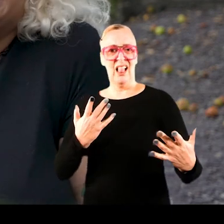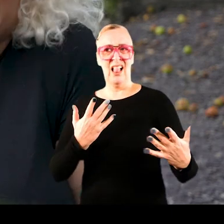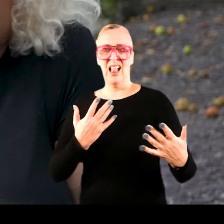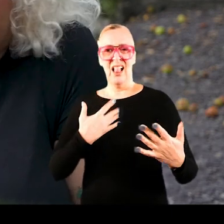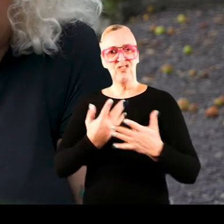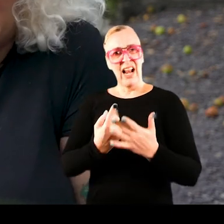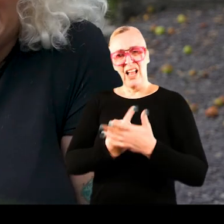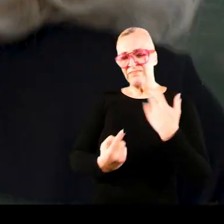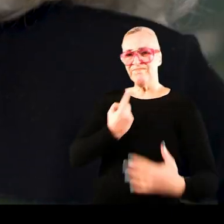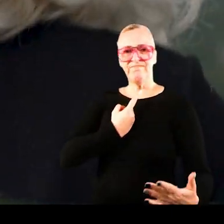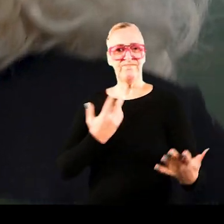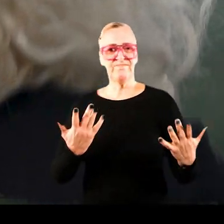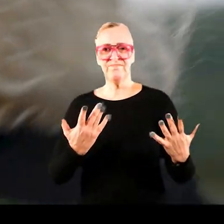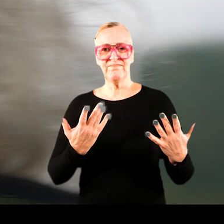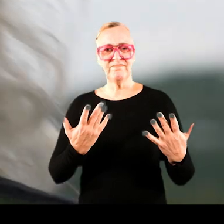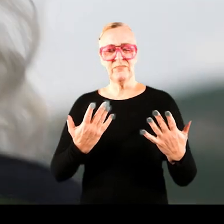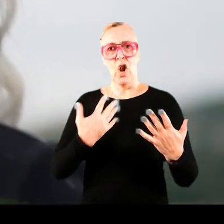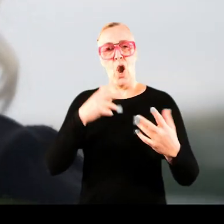so I was self-isolating.